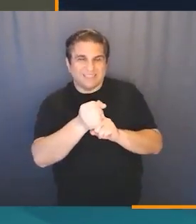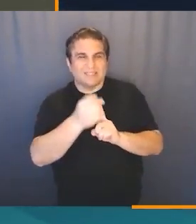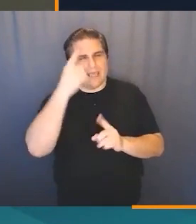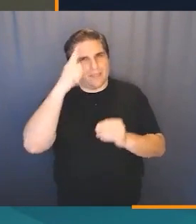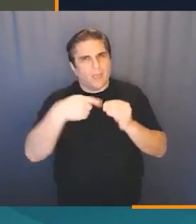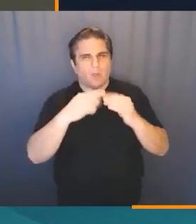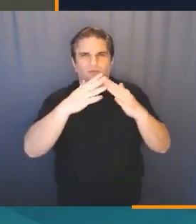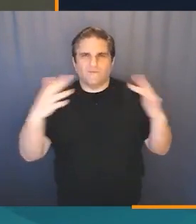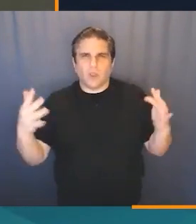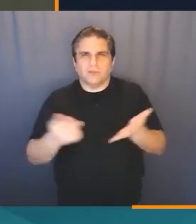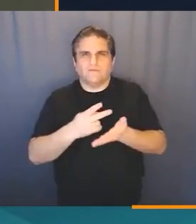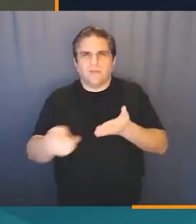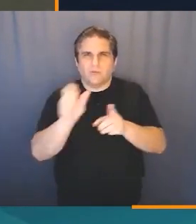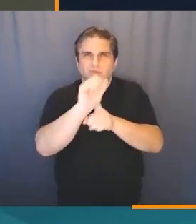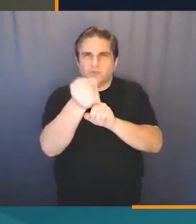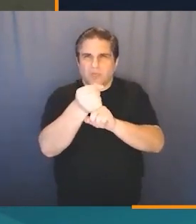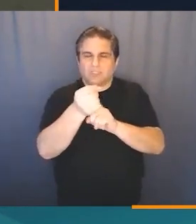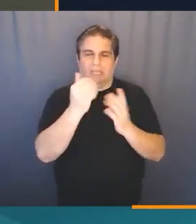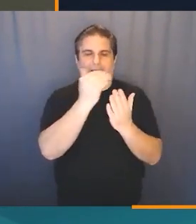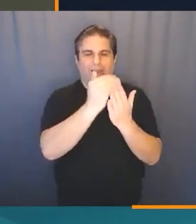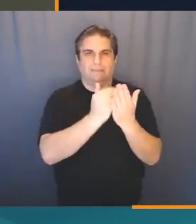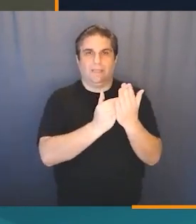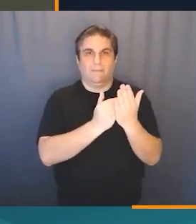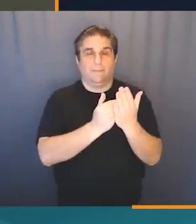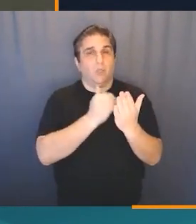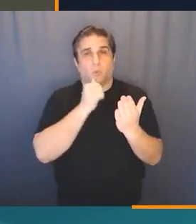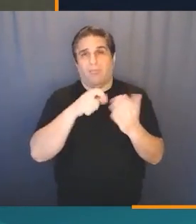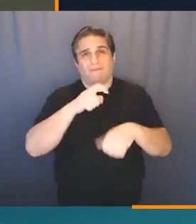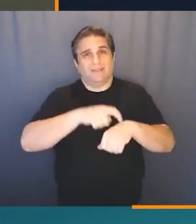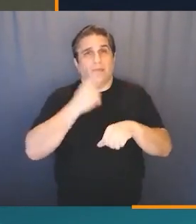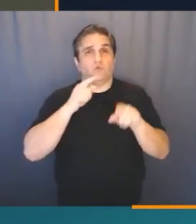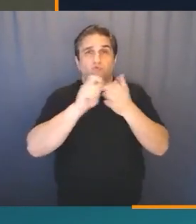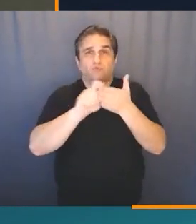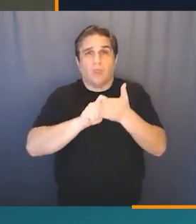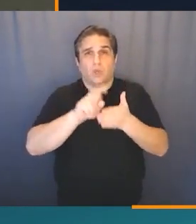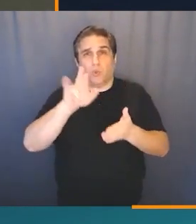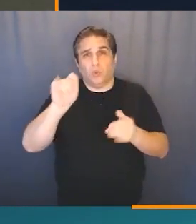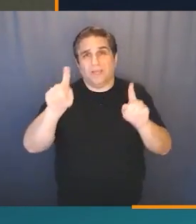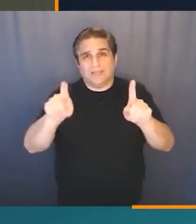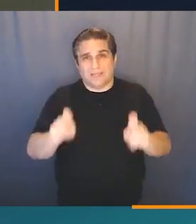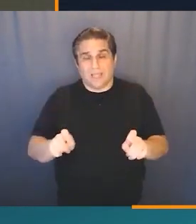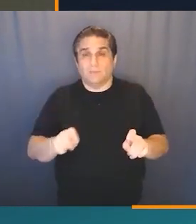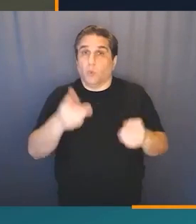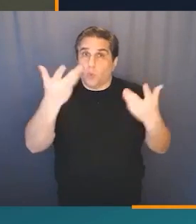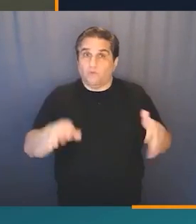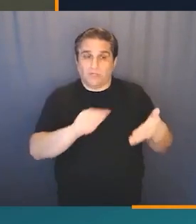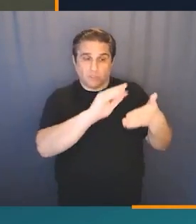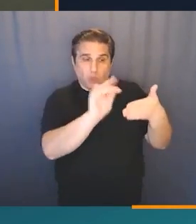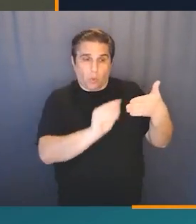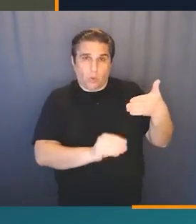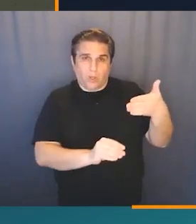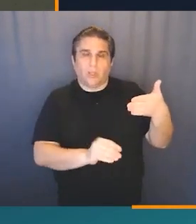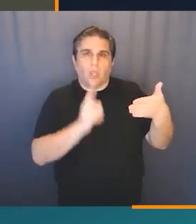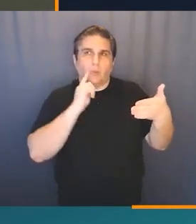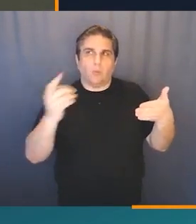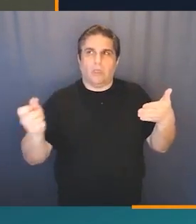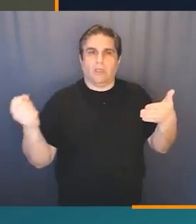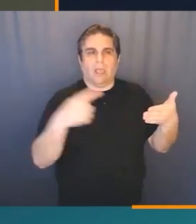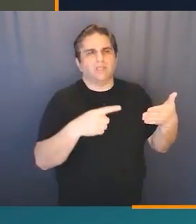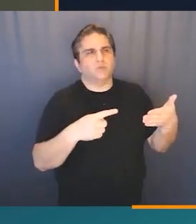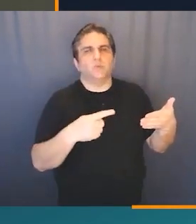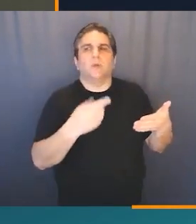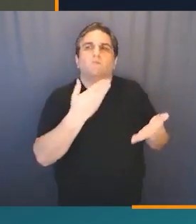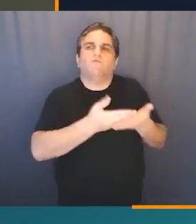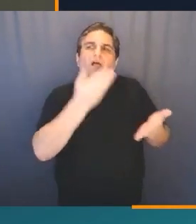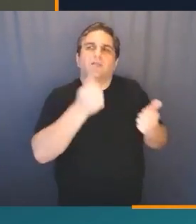about failure scenarios and list them down. You will not really have time to write unit tests, though after you finish coding, you will be asked to